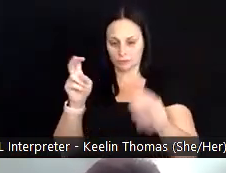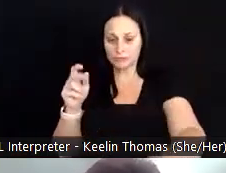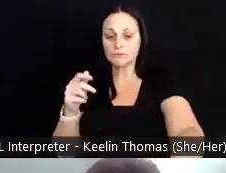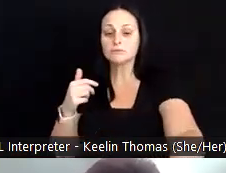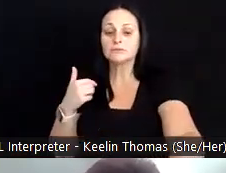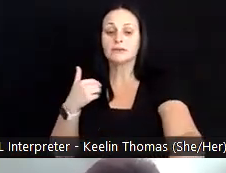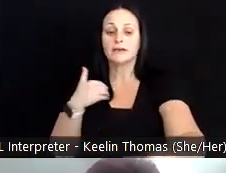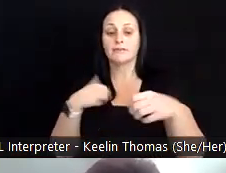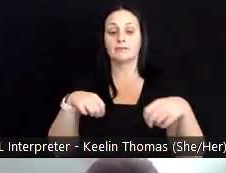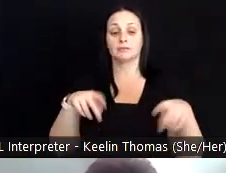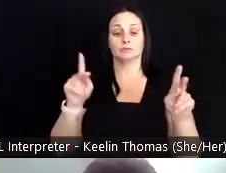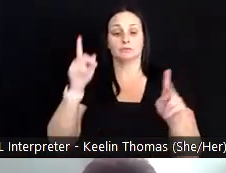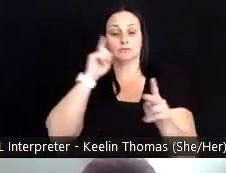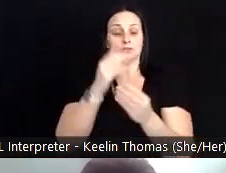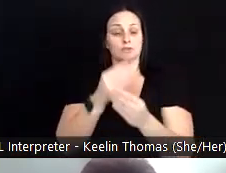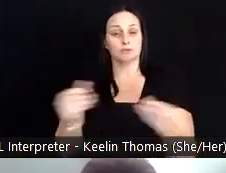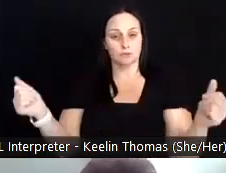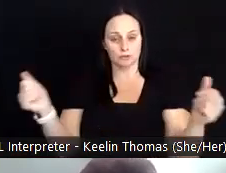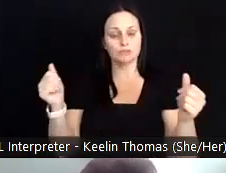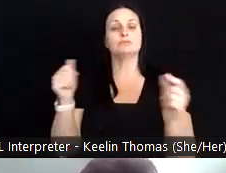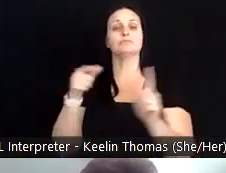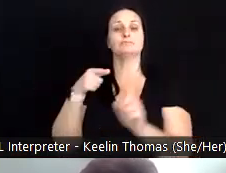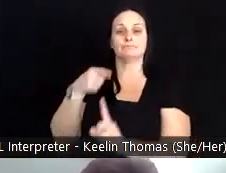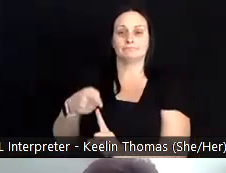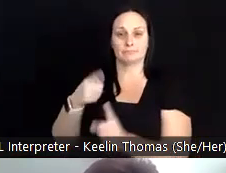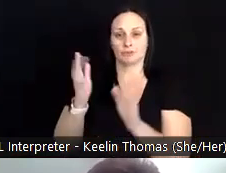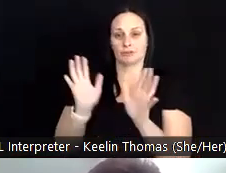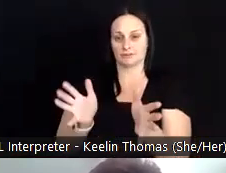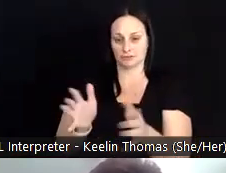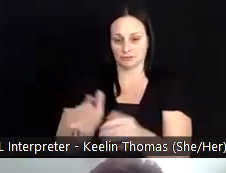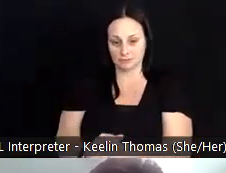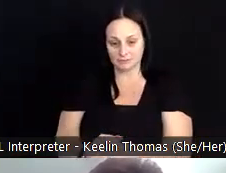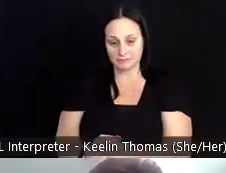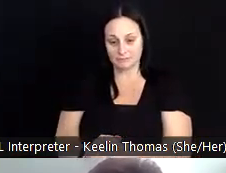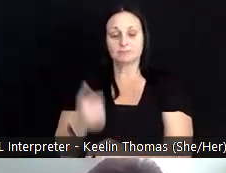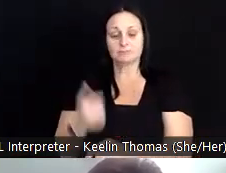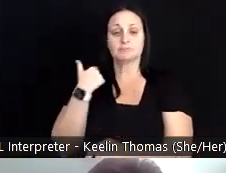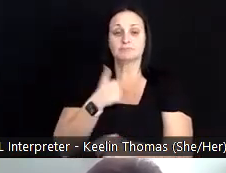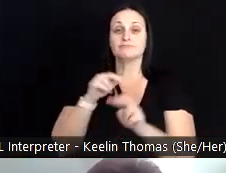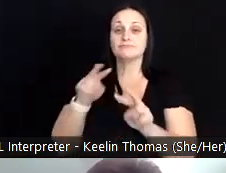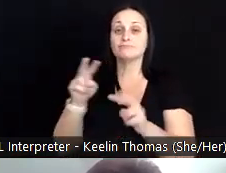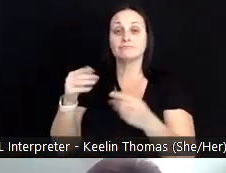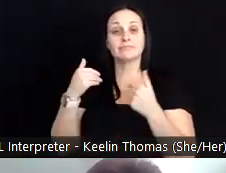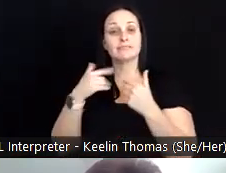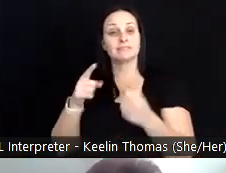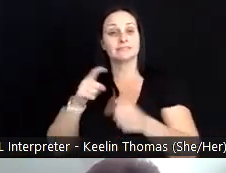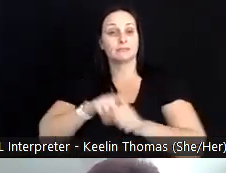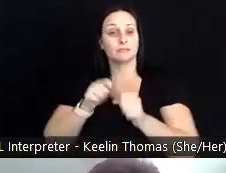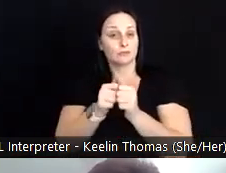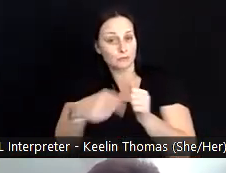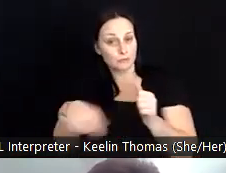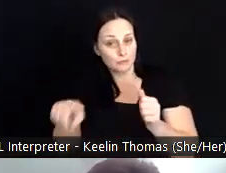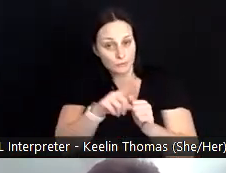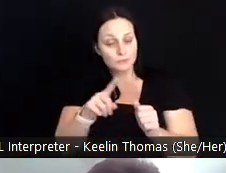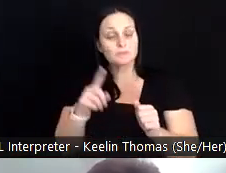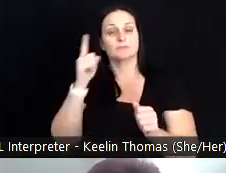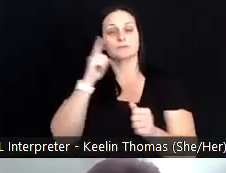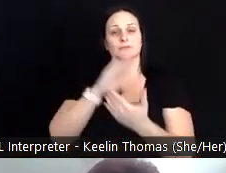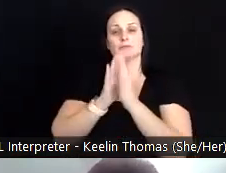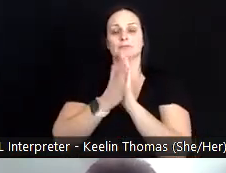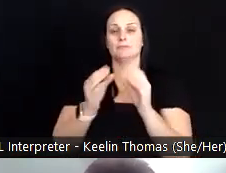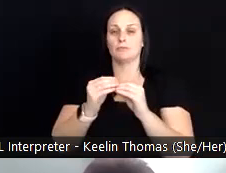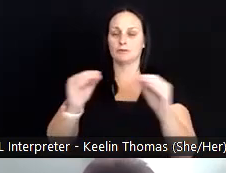opportunities for solution-oriented conversations. We're looking forward to spending this time with you to become more